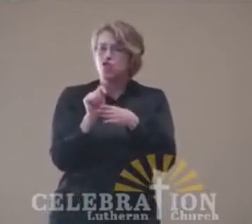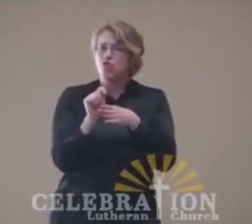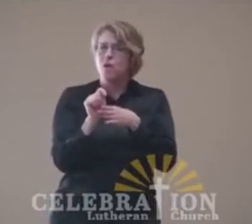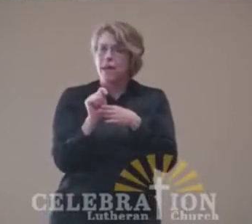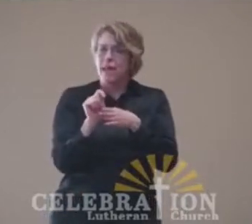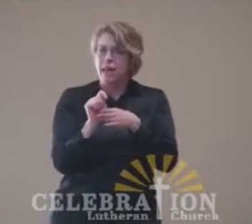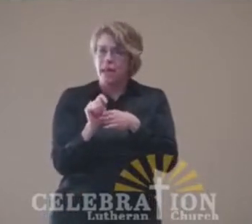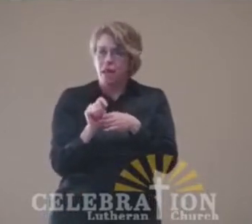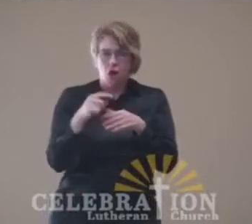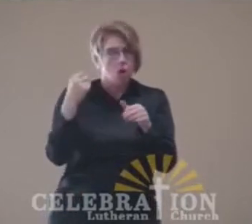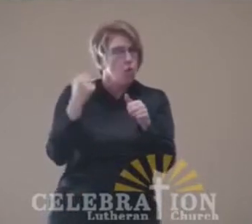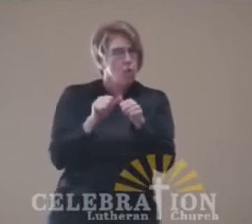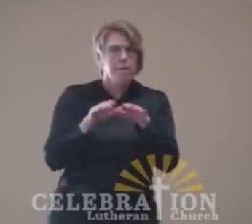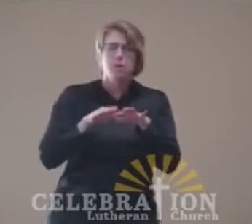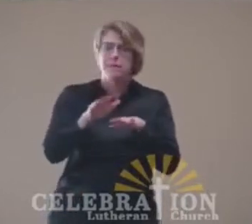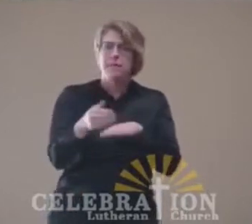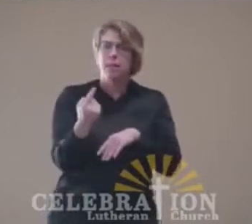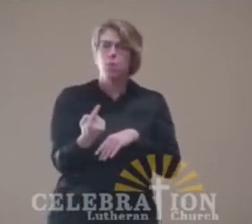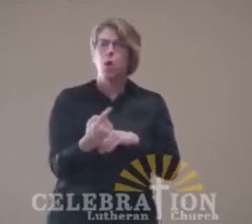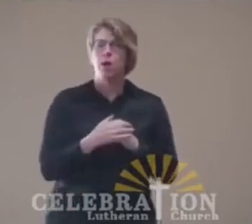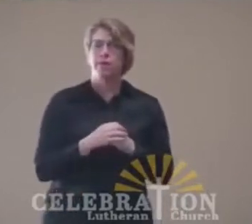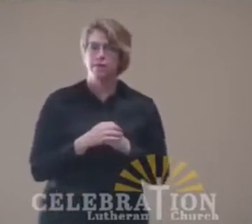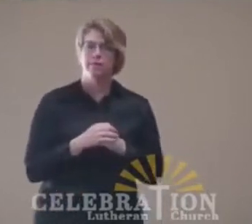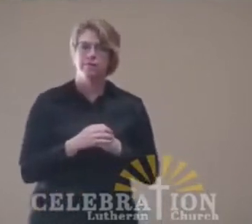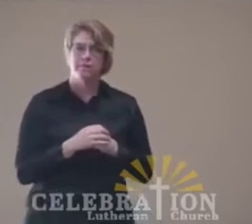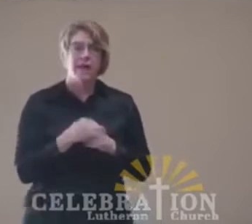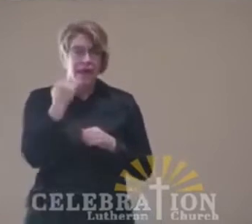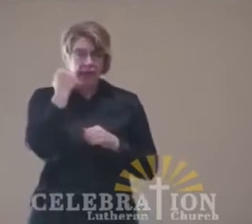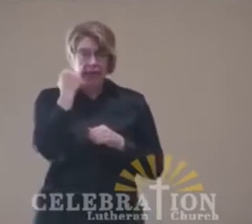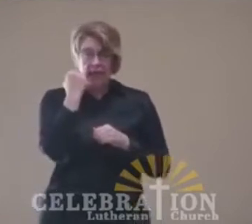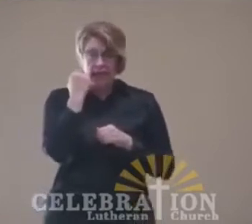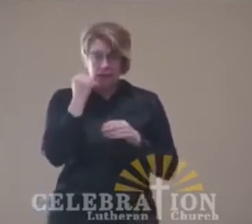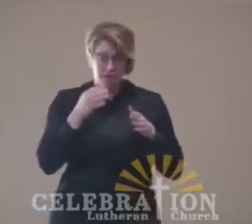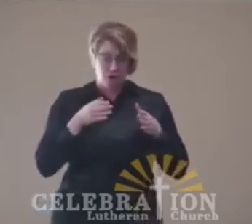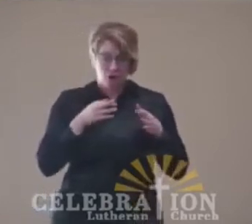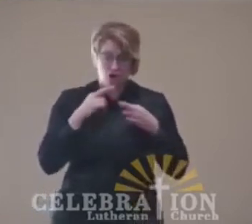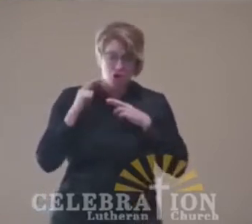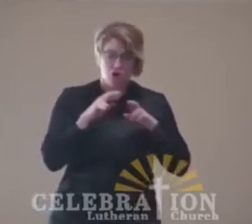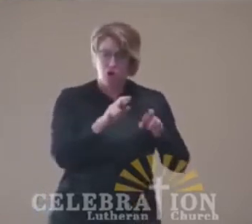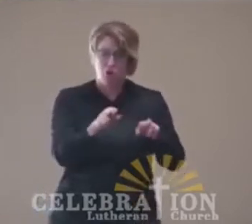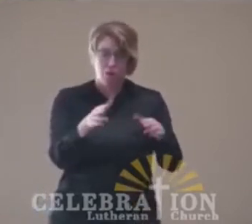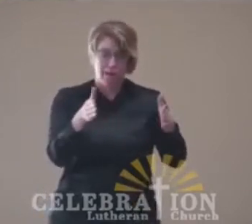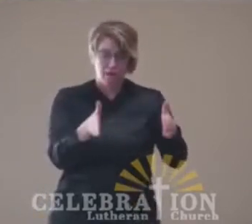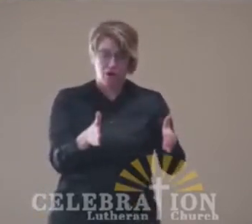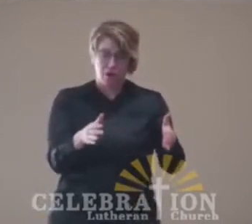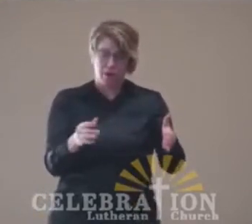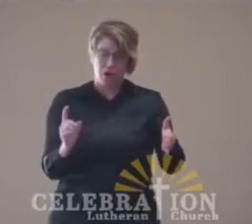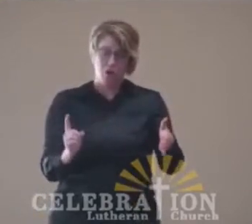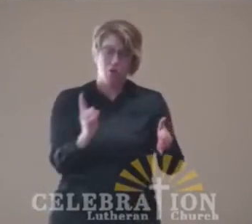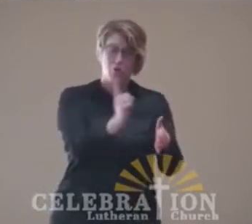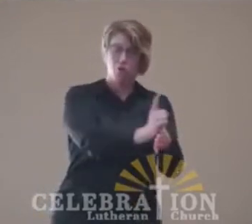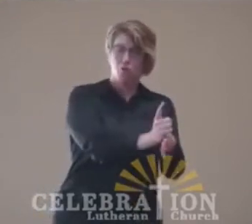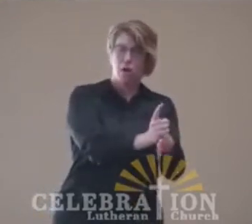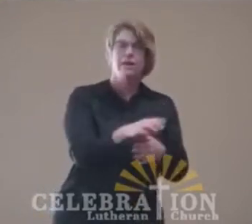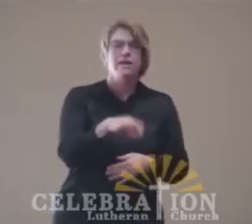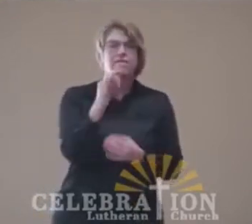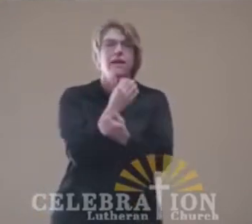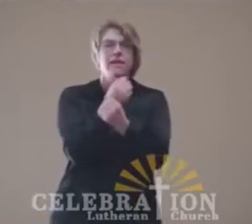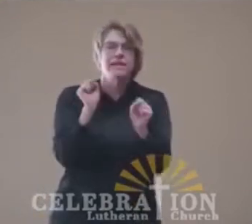Remember step one. Step one of crossing a river in the backcountry, find the safest spot to cross.